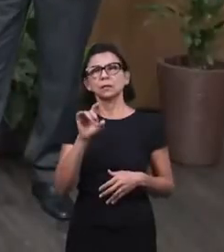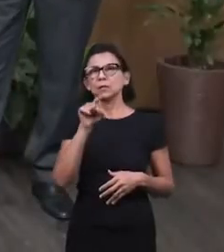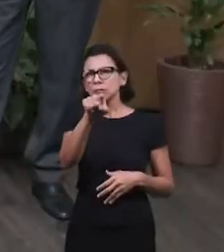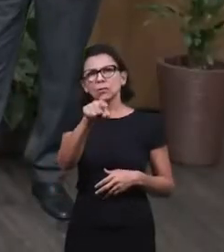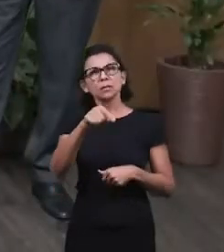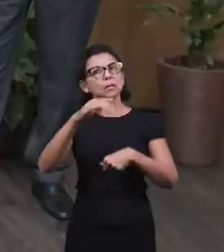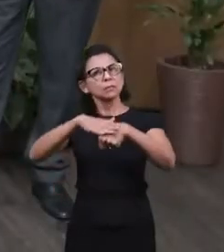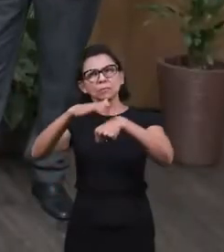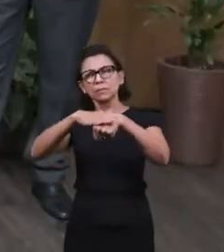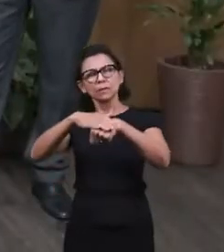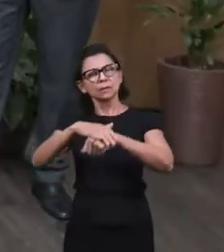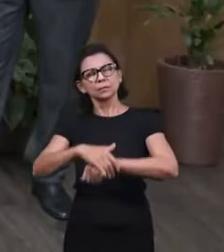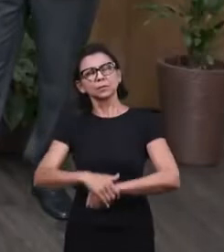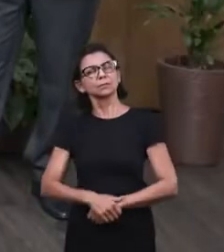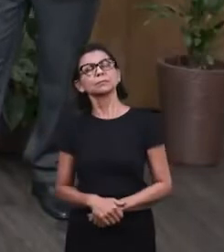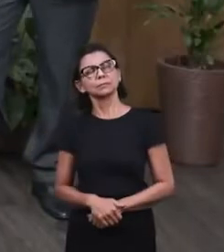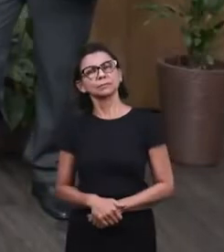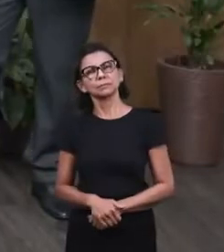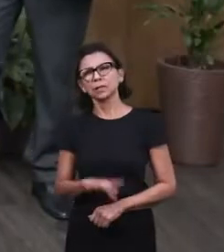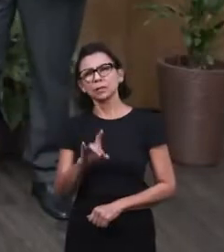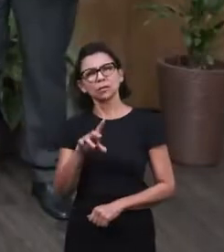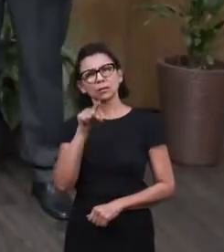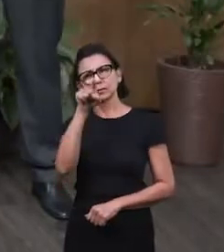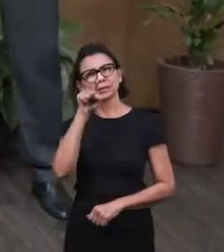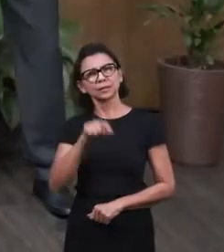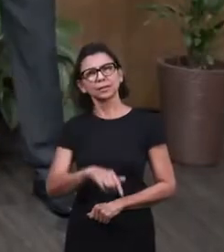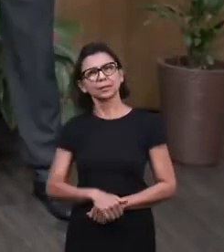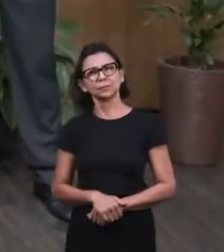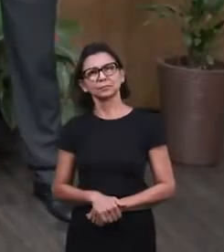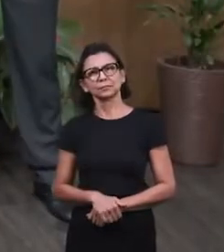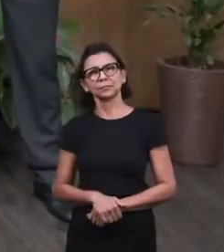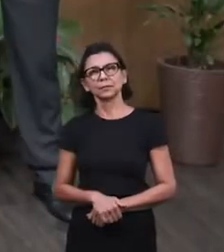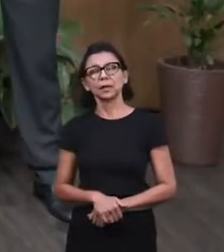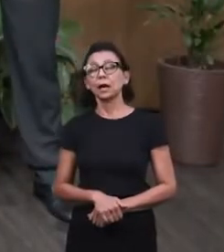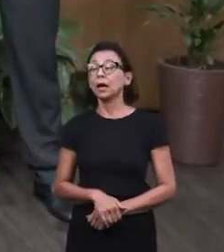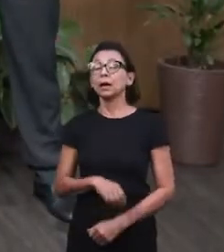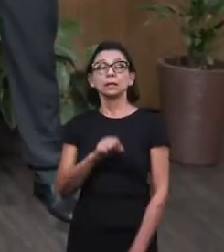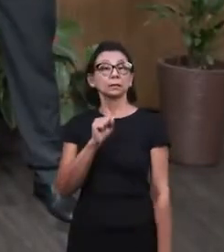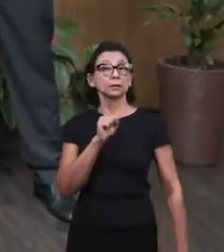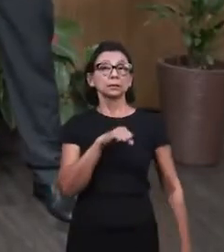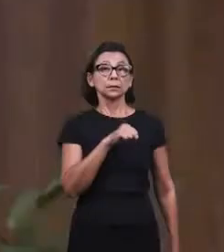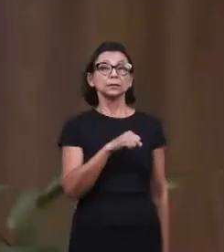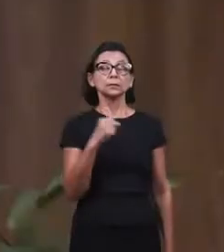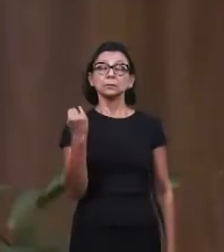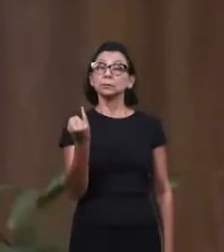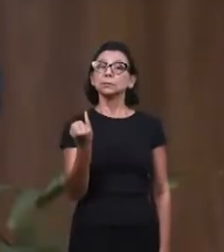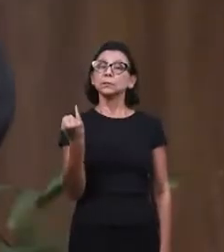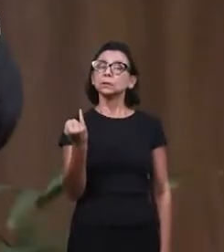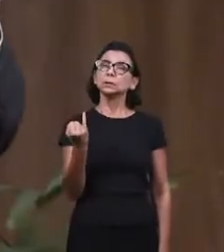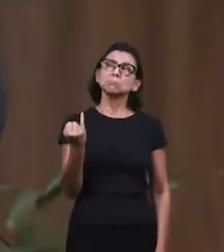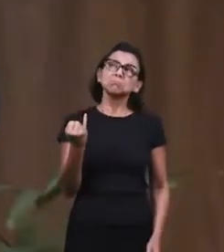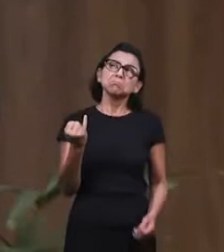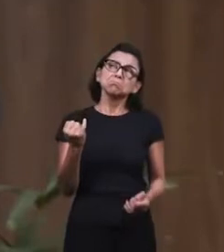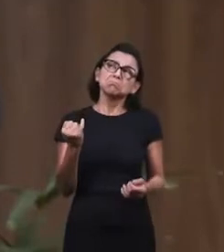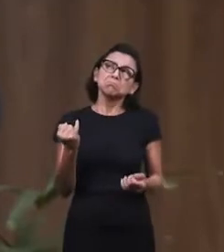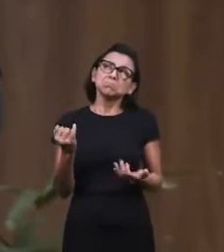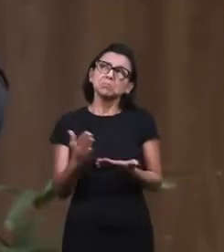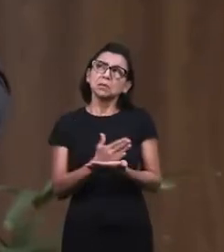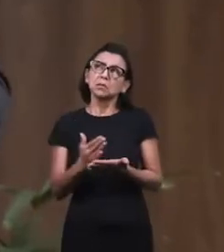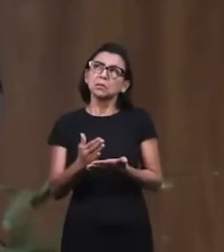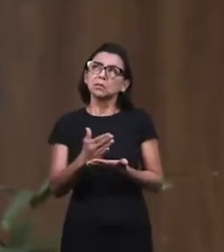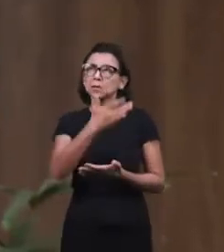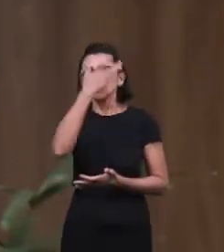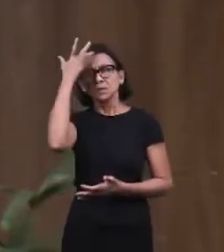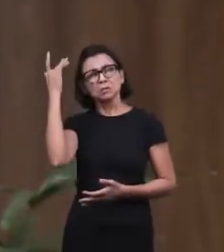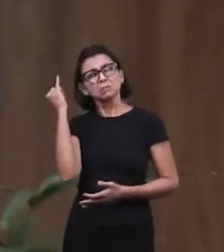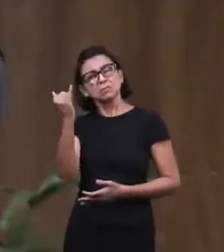differently than that which some people think. And this is very important to bring up because some people could even say,